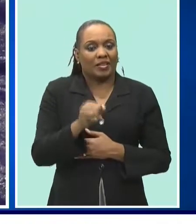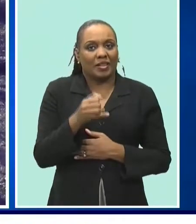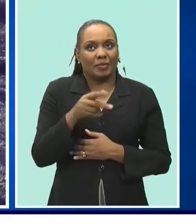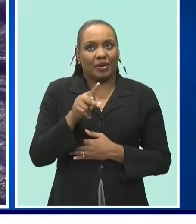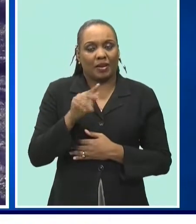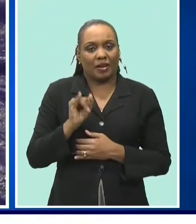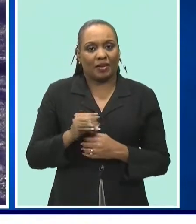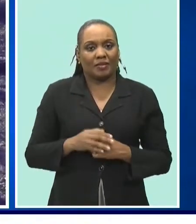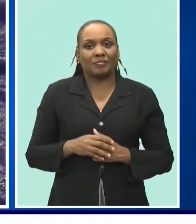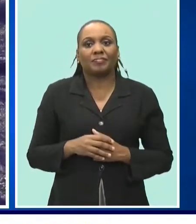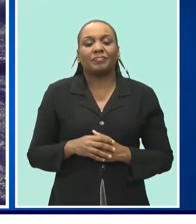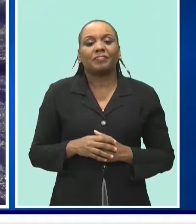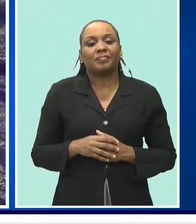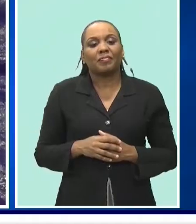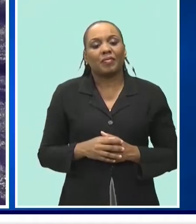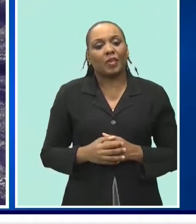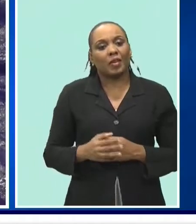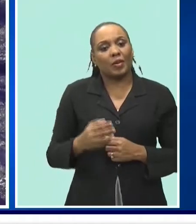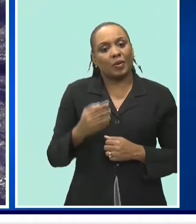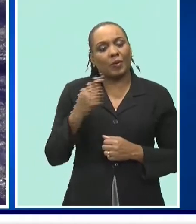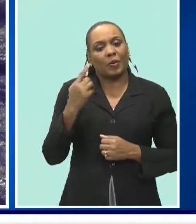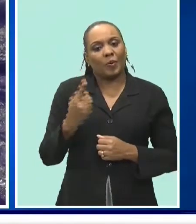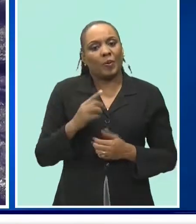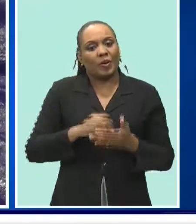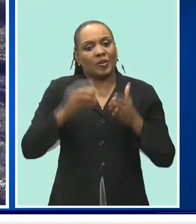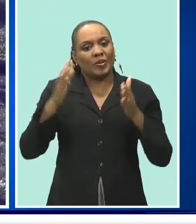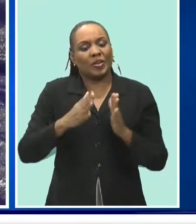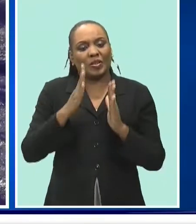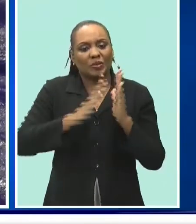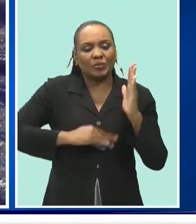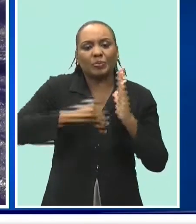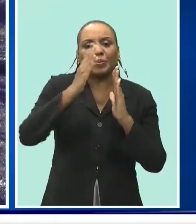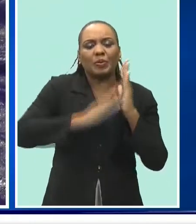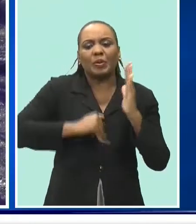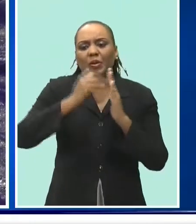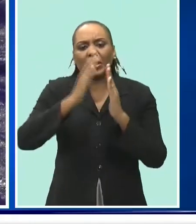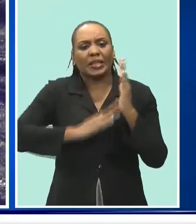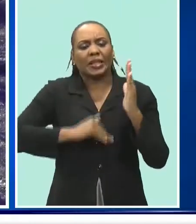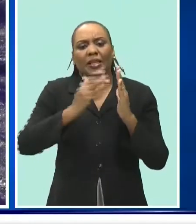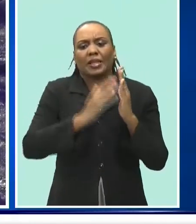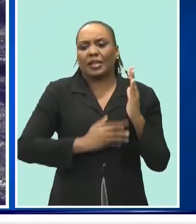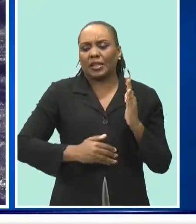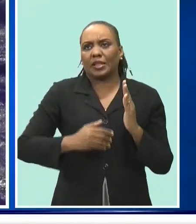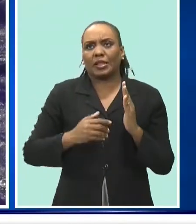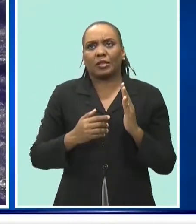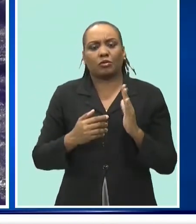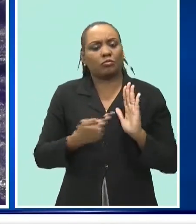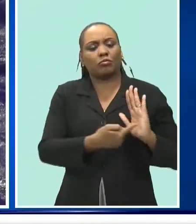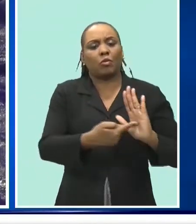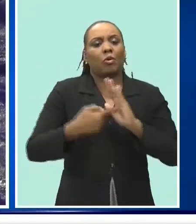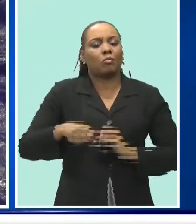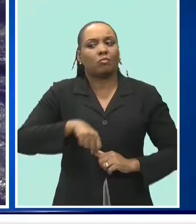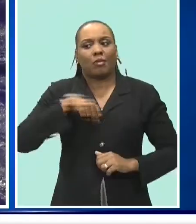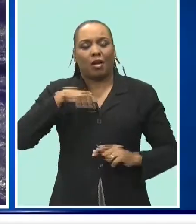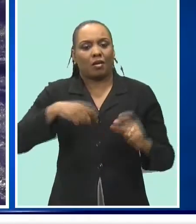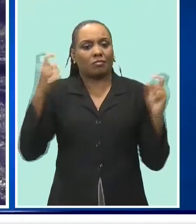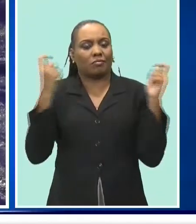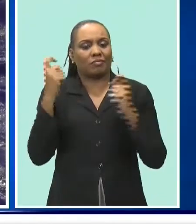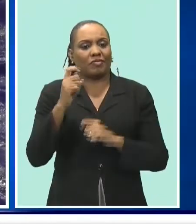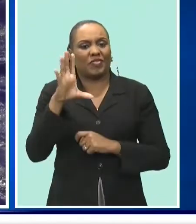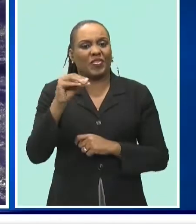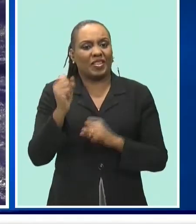painted by mr kevon hall is a timeless piece of popular art which signals a proud celebration of these past 50 years